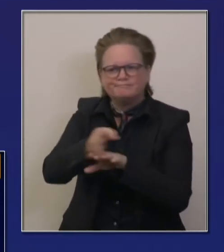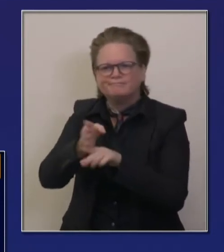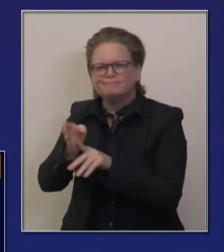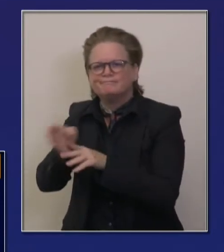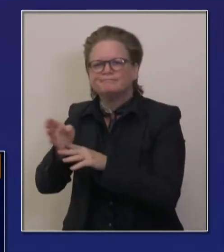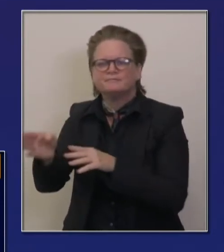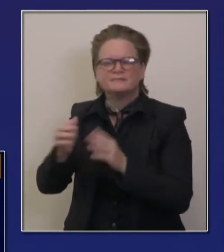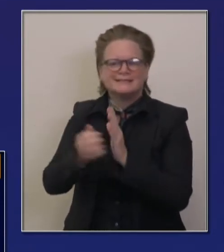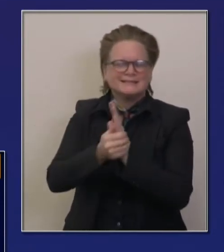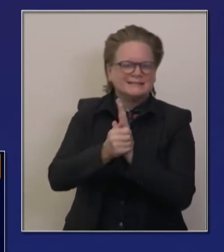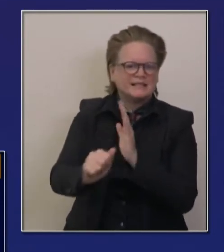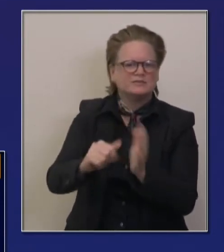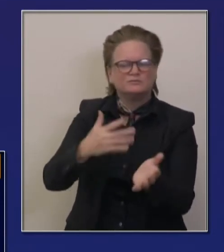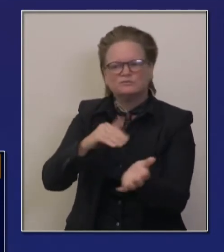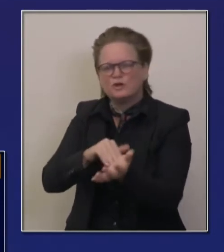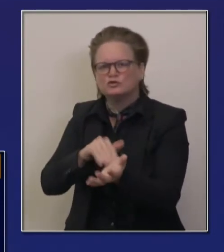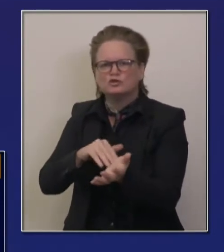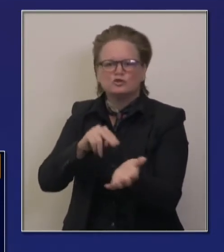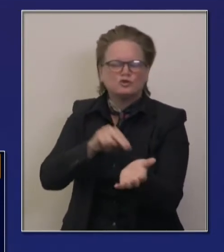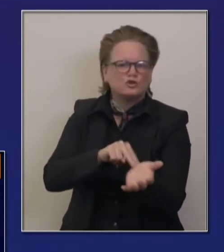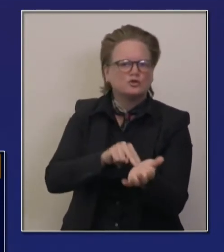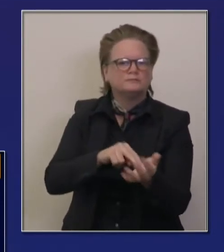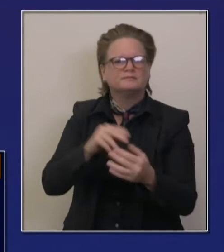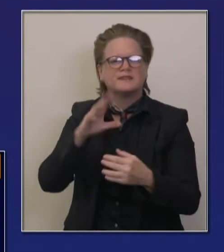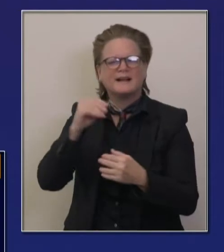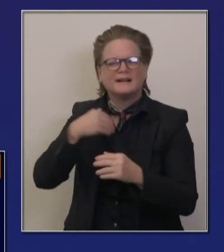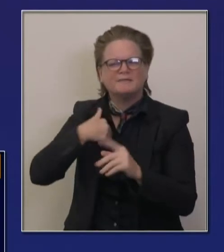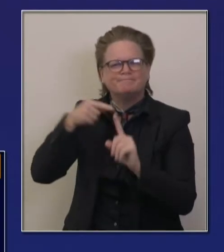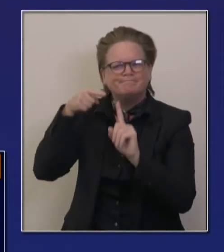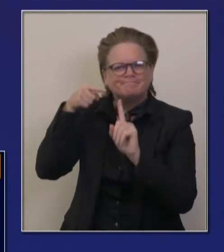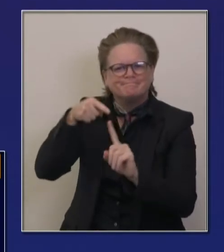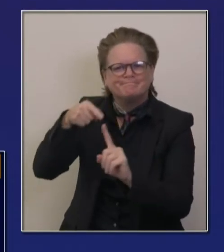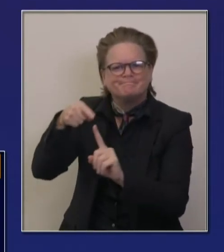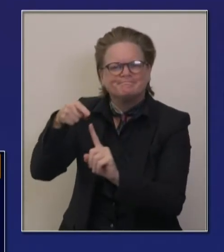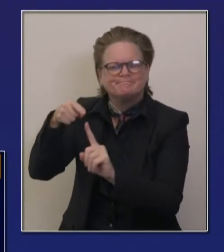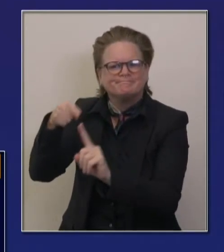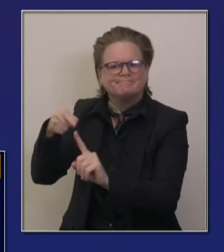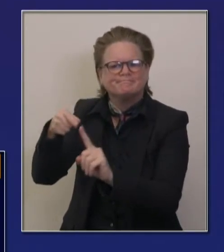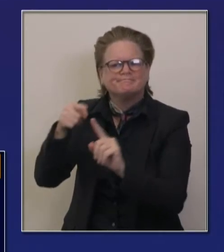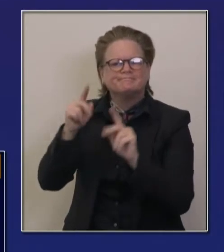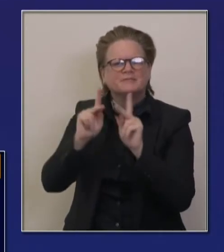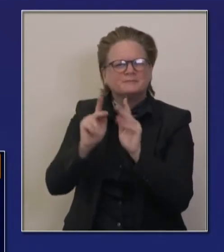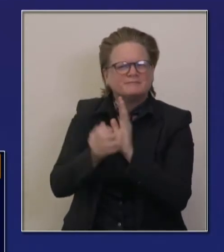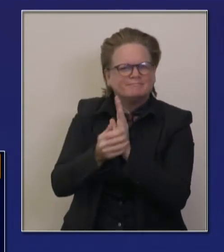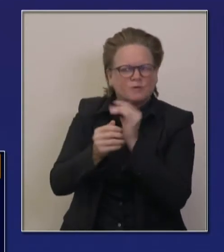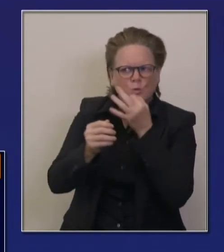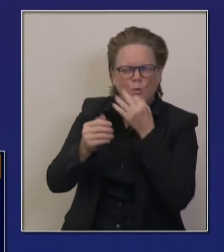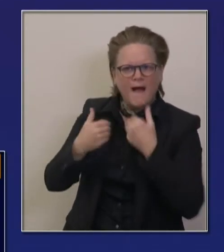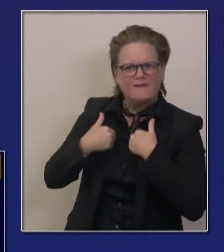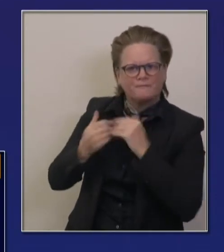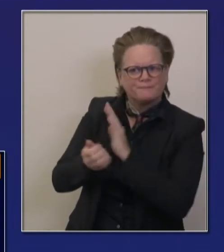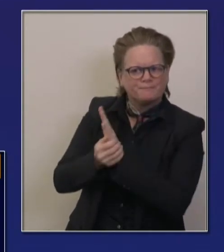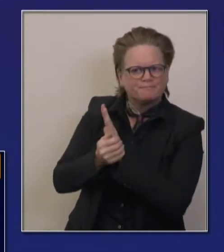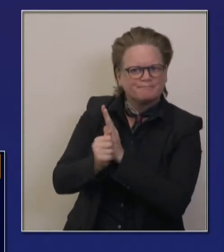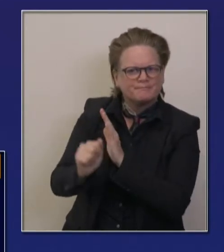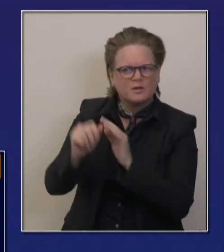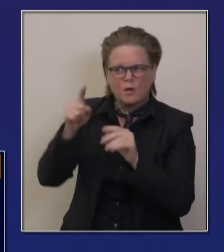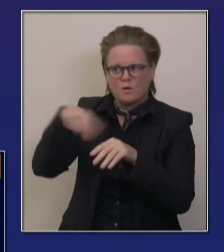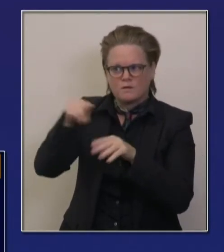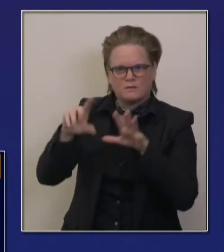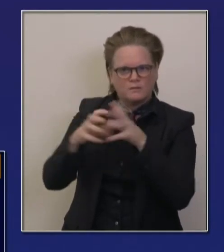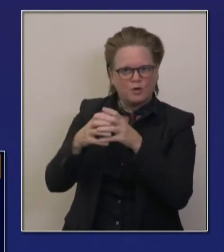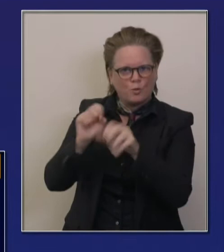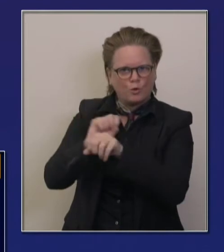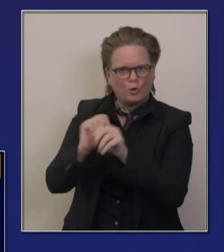and experts and expertise that, uh, uh, cross pollinates and these teams go out, strike teams together. Uh, they've been out there in